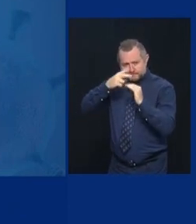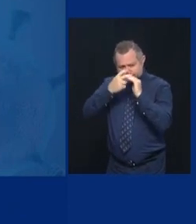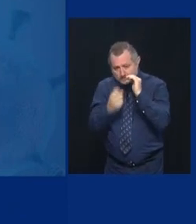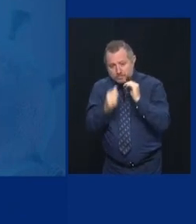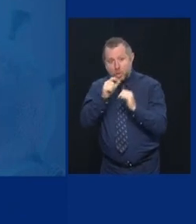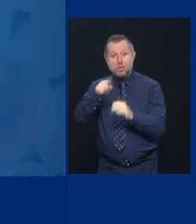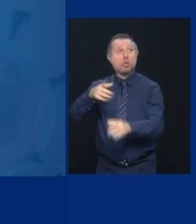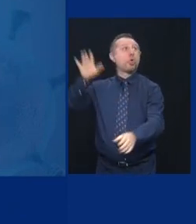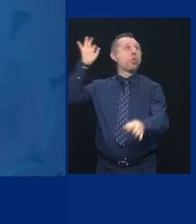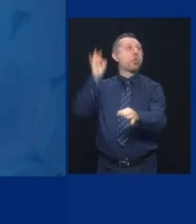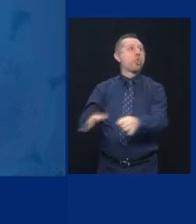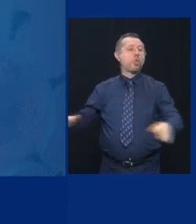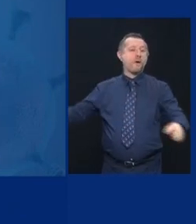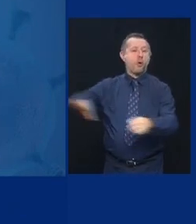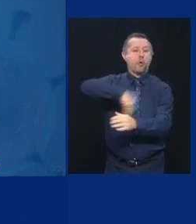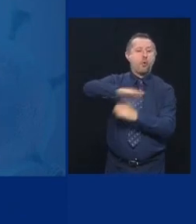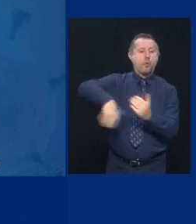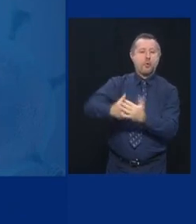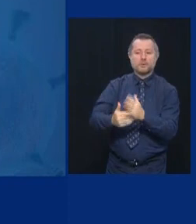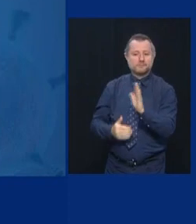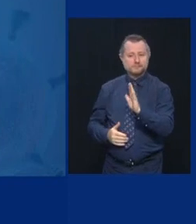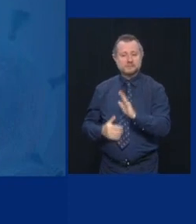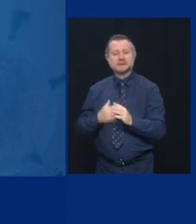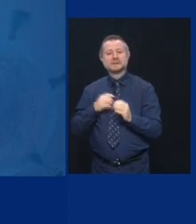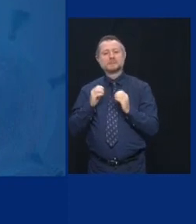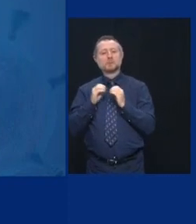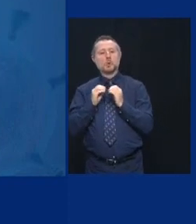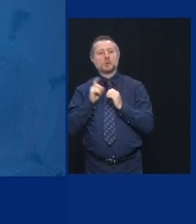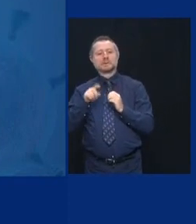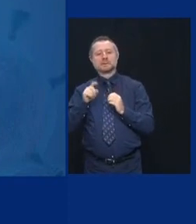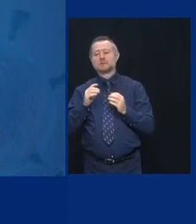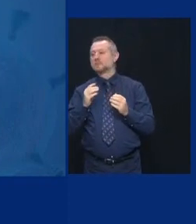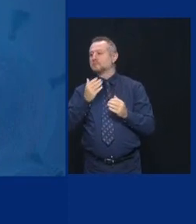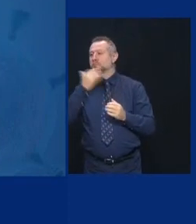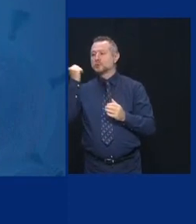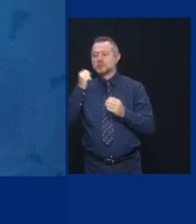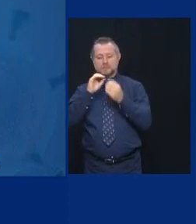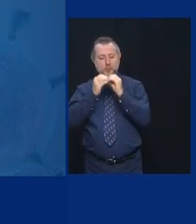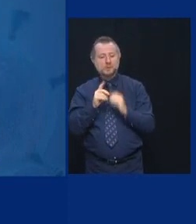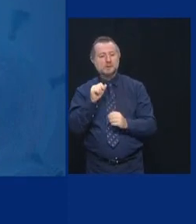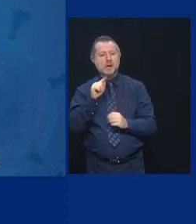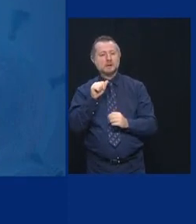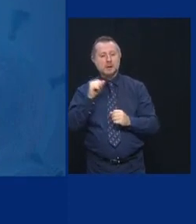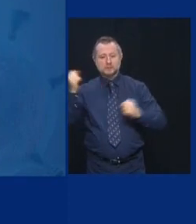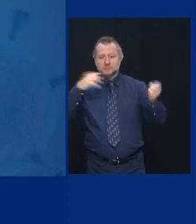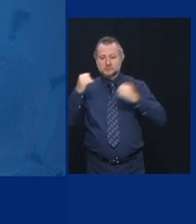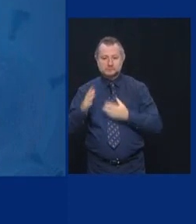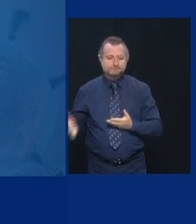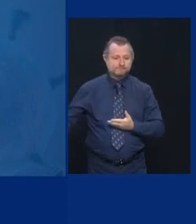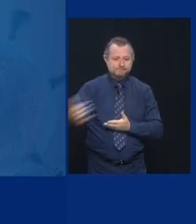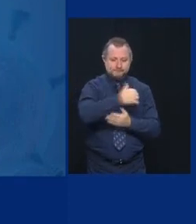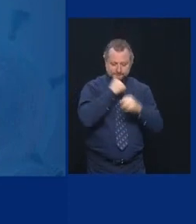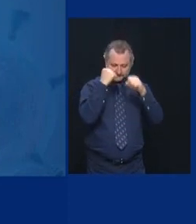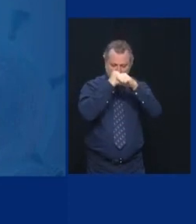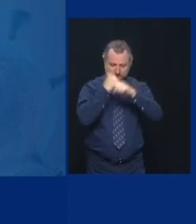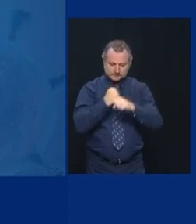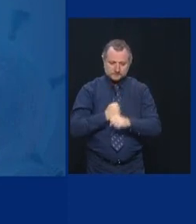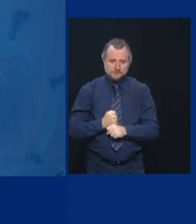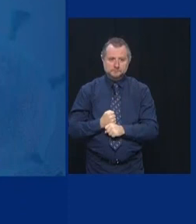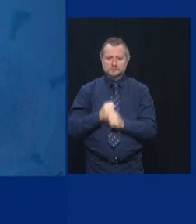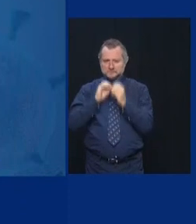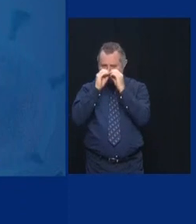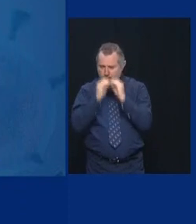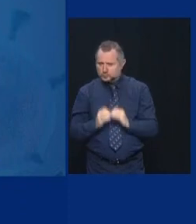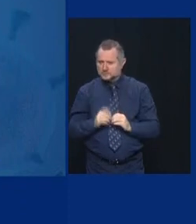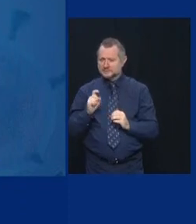We also need better data on these schools in these hotspot zip codes,